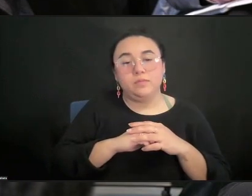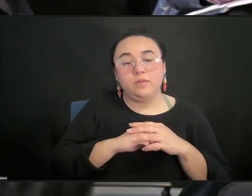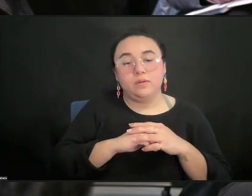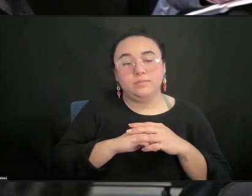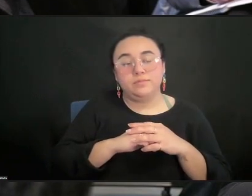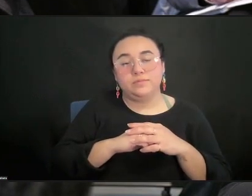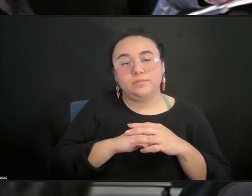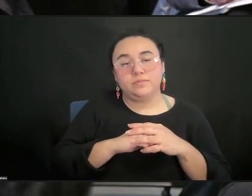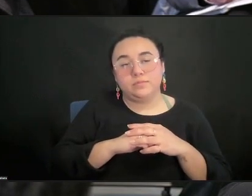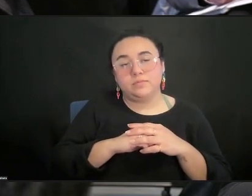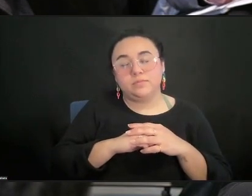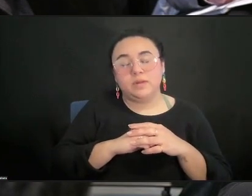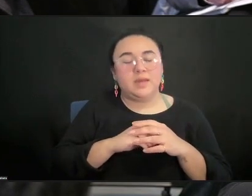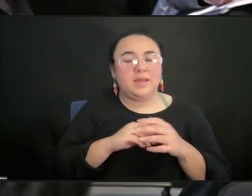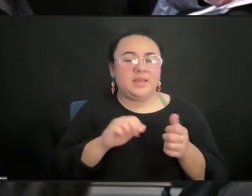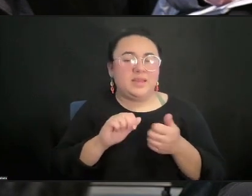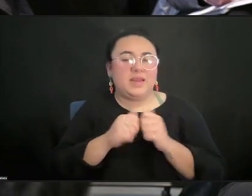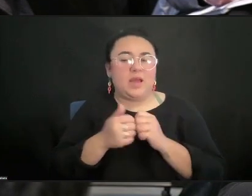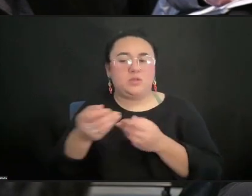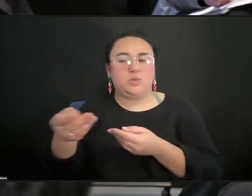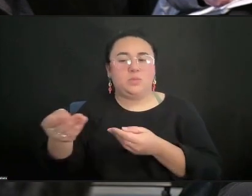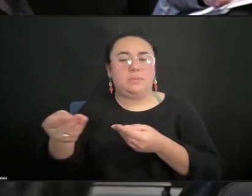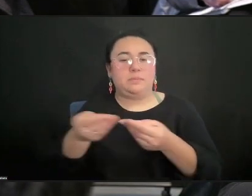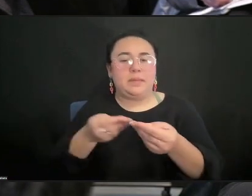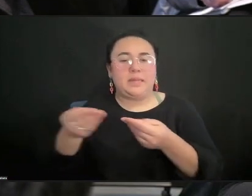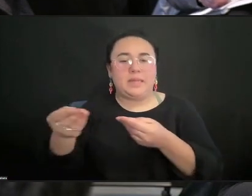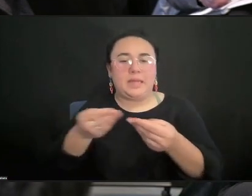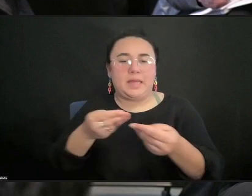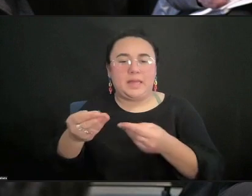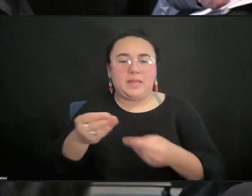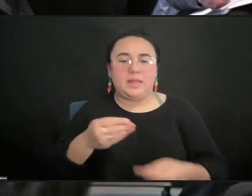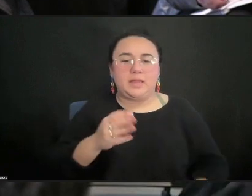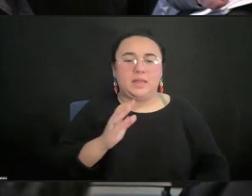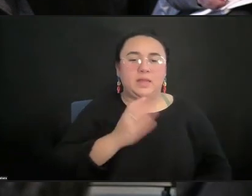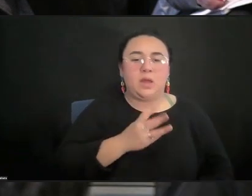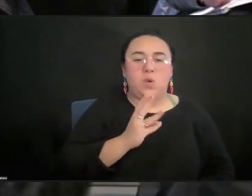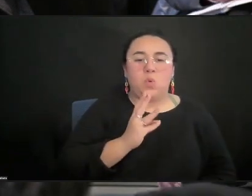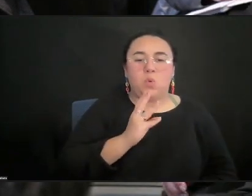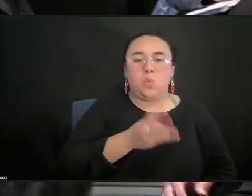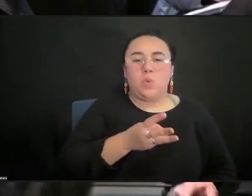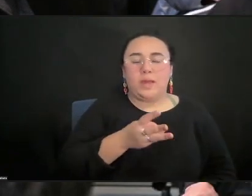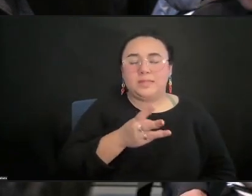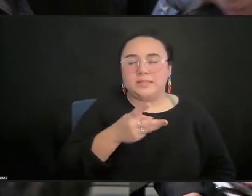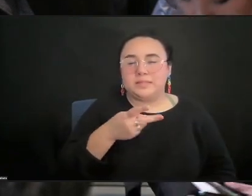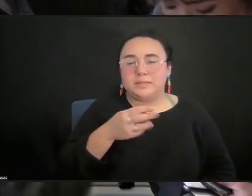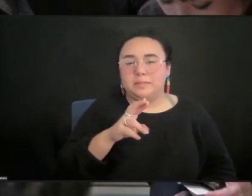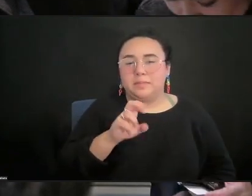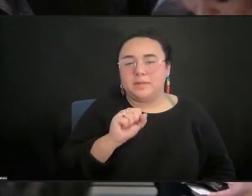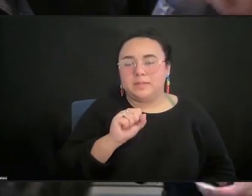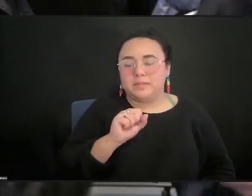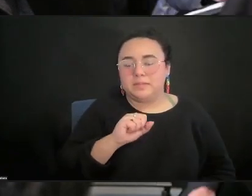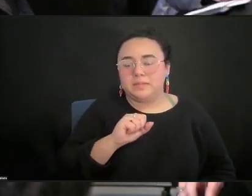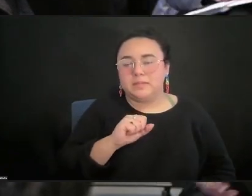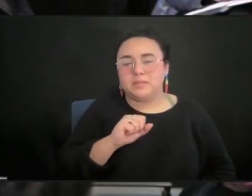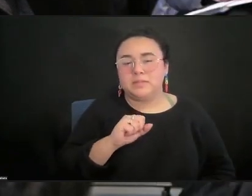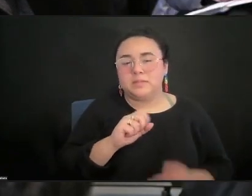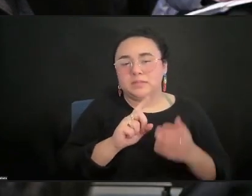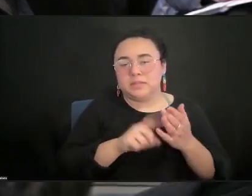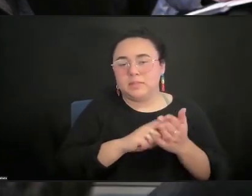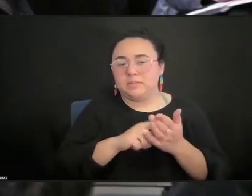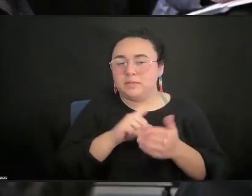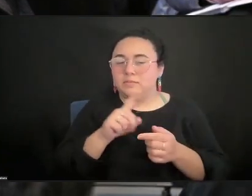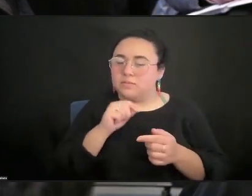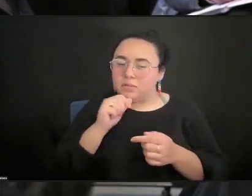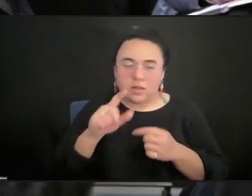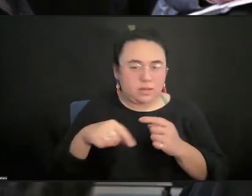West press. Sometimes maybe it's not about review. Maybe it's